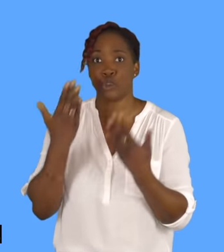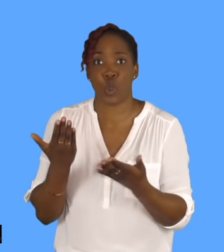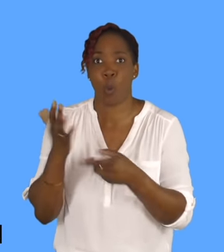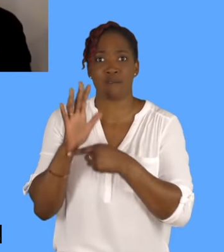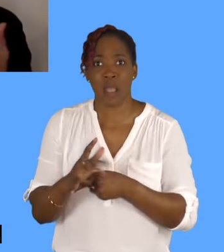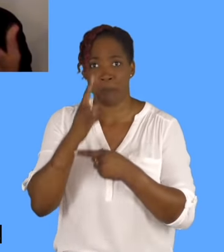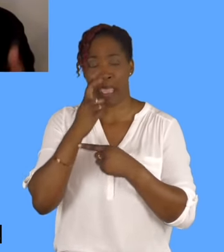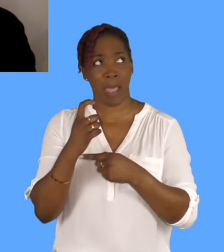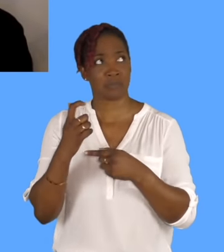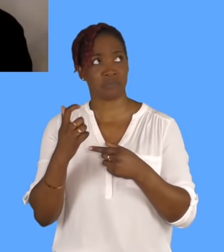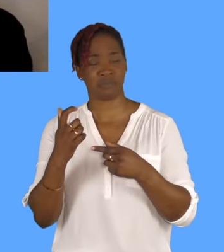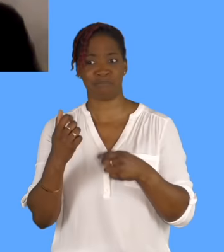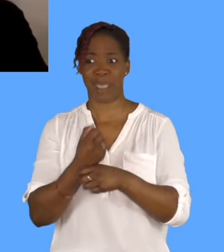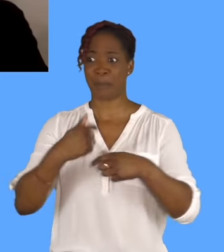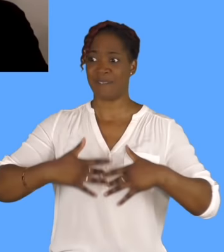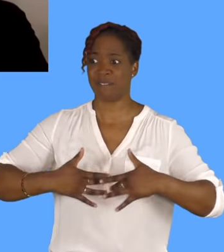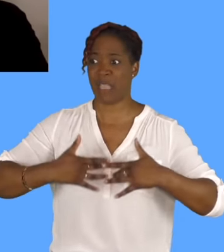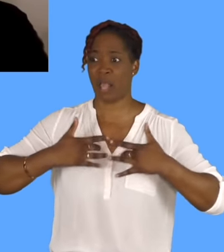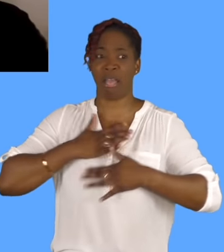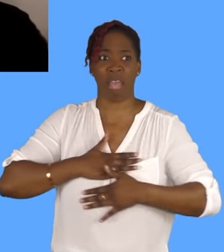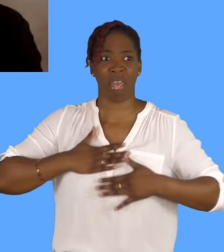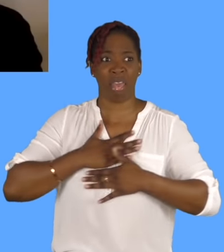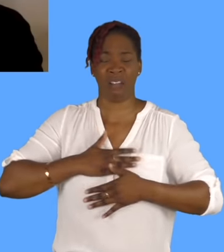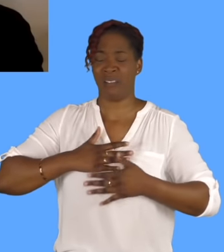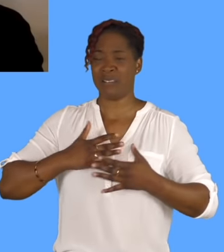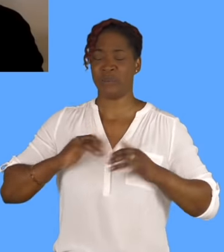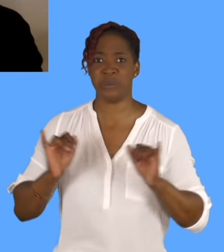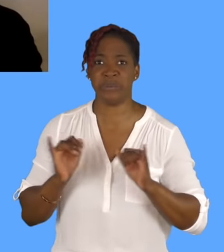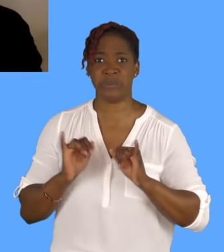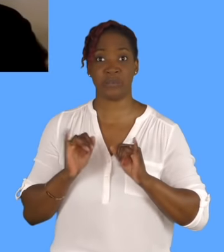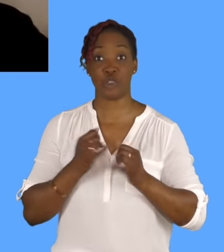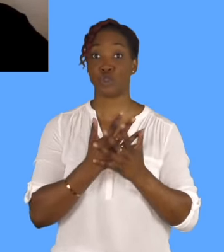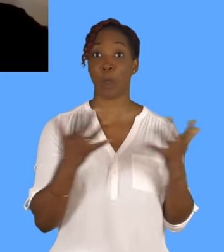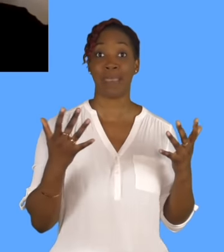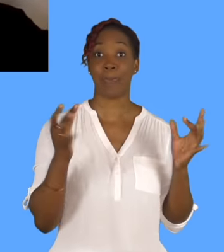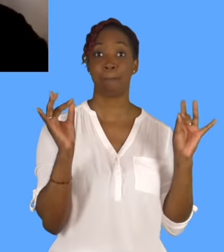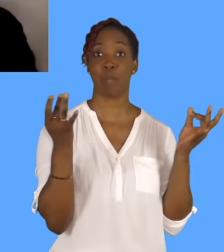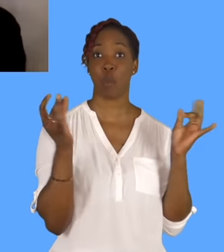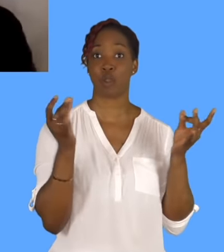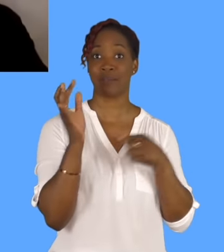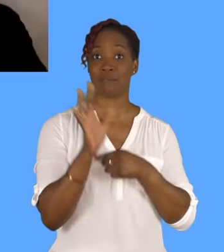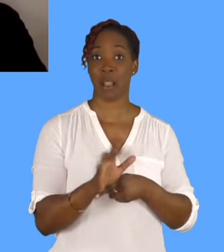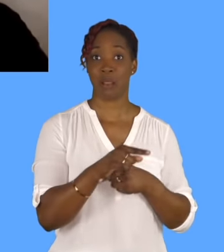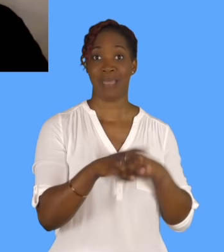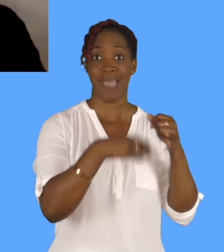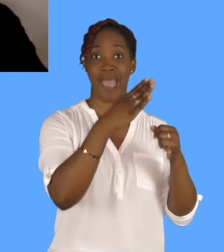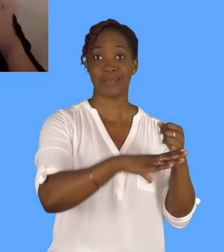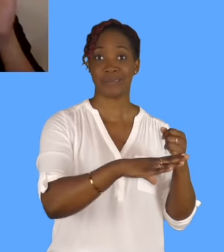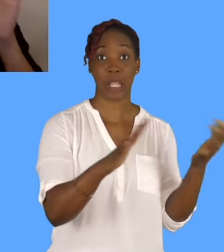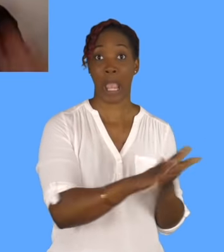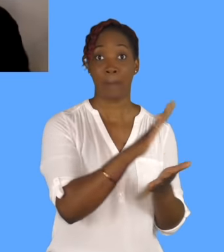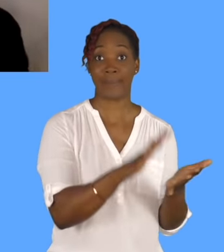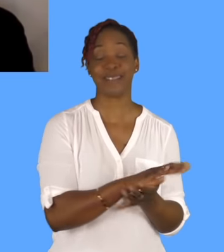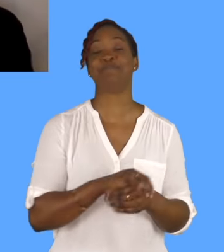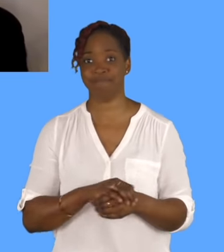as well. Because normally Bollywood films always end with like, like, you know, everything's